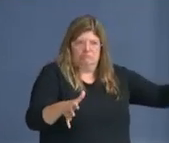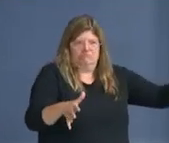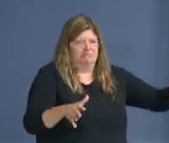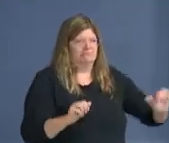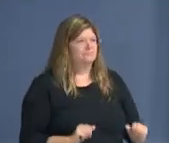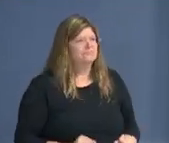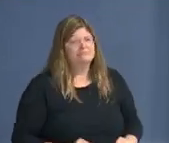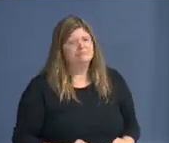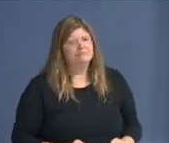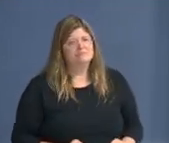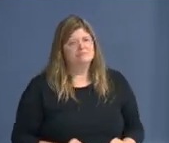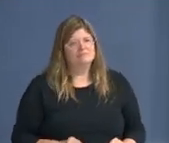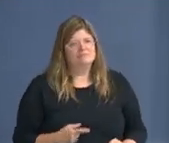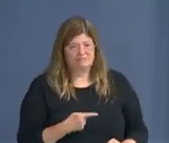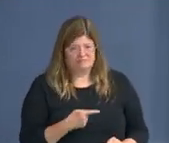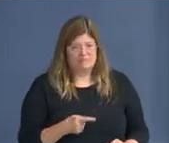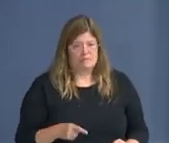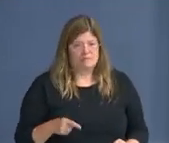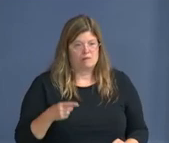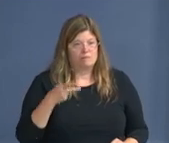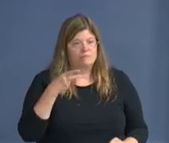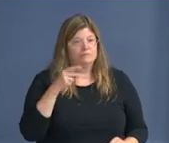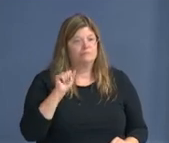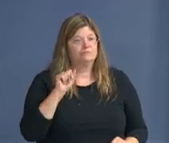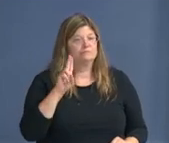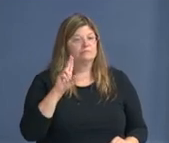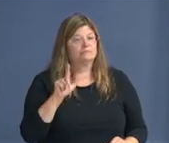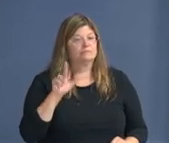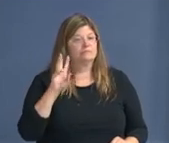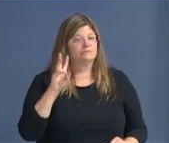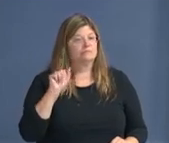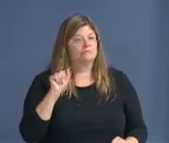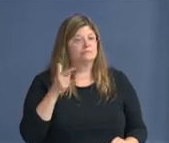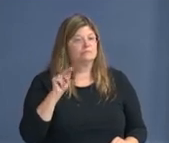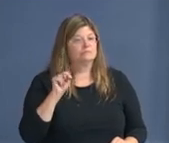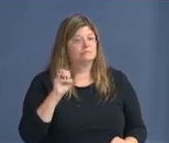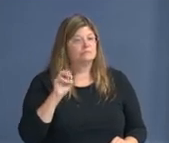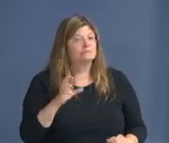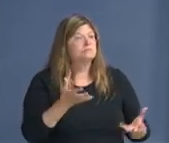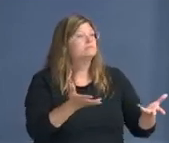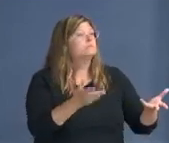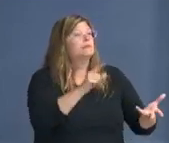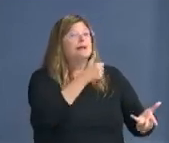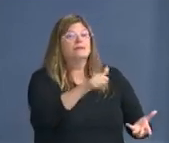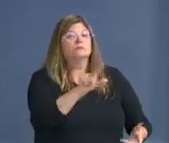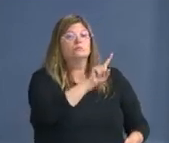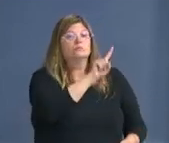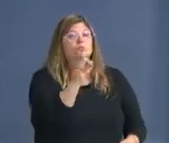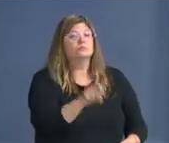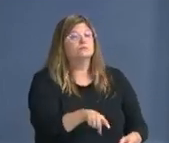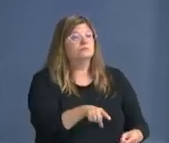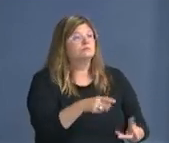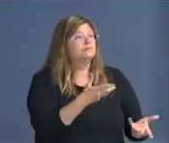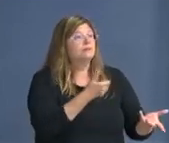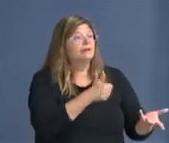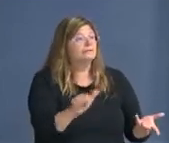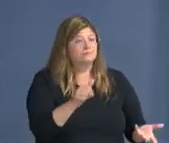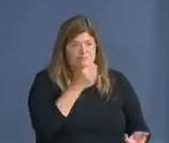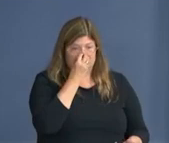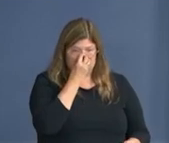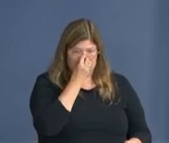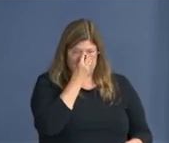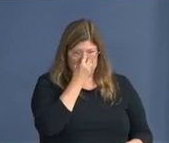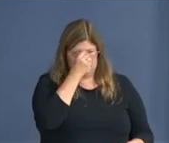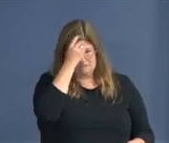So, Paul Wagner, do you, do you have anything to tell us? I have a question on that front. Okay. What's your question? And how's your